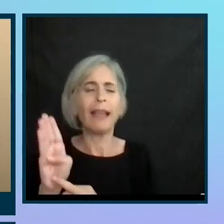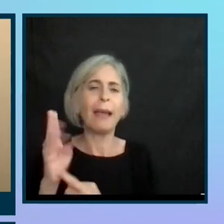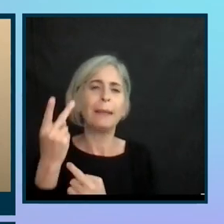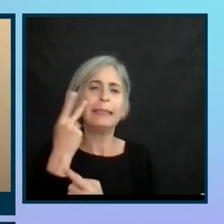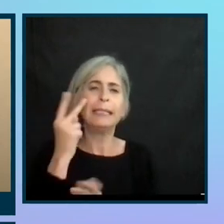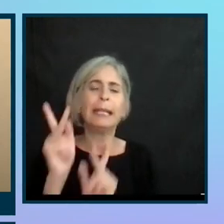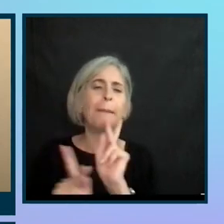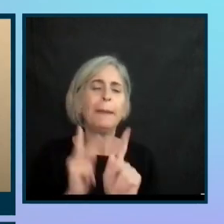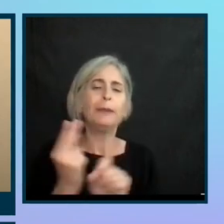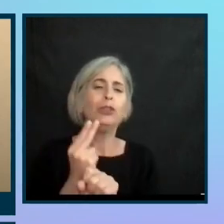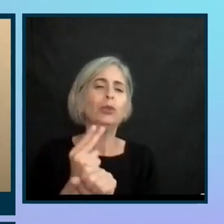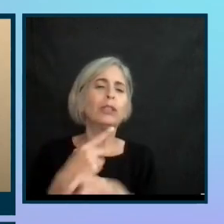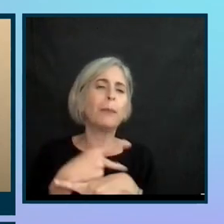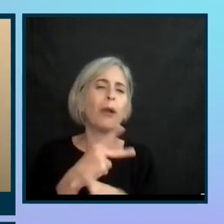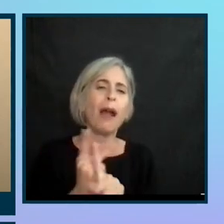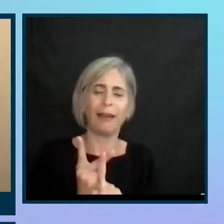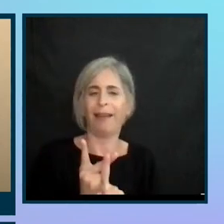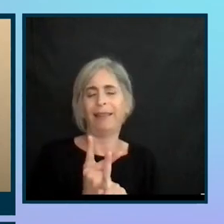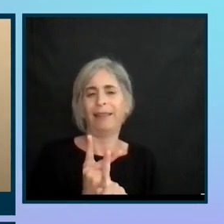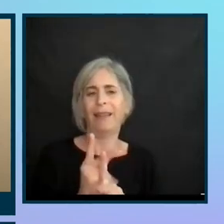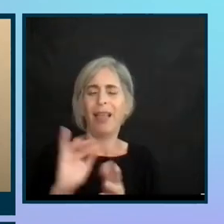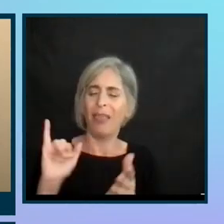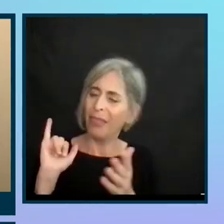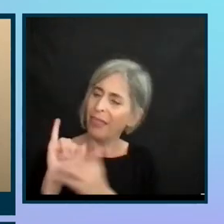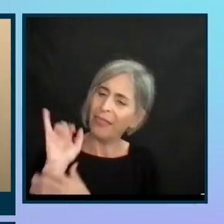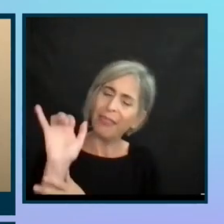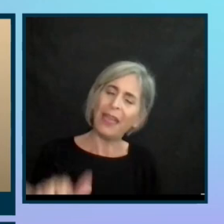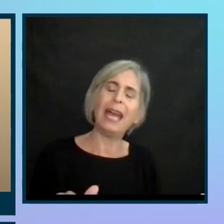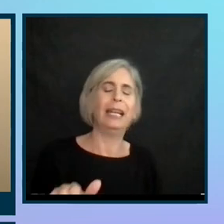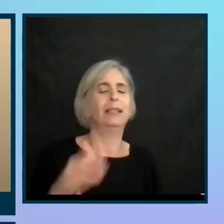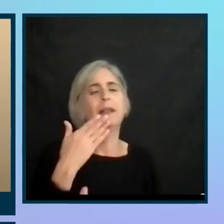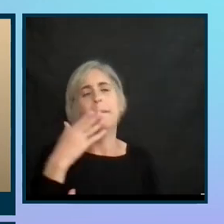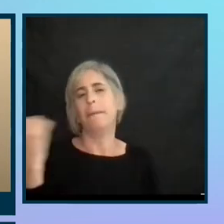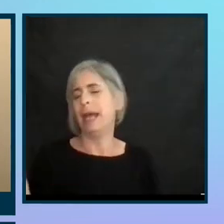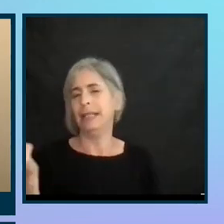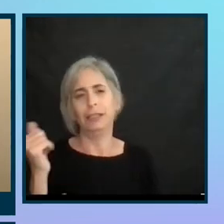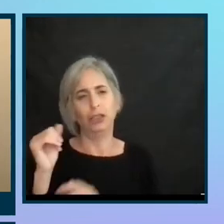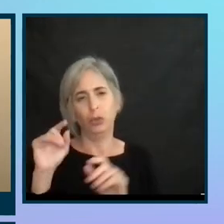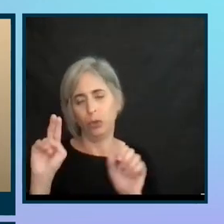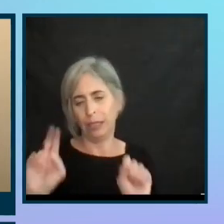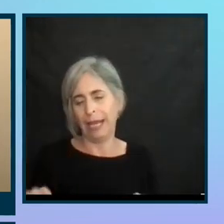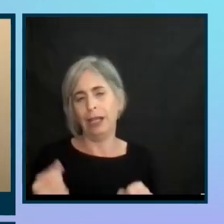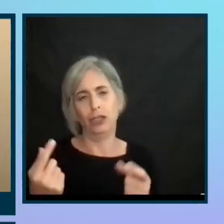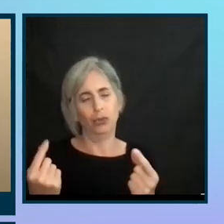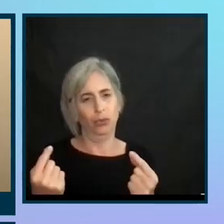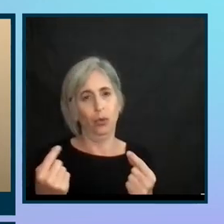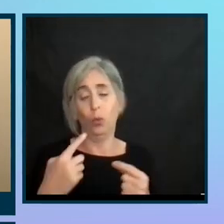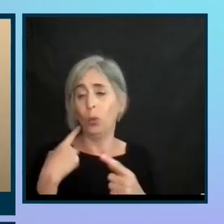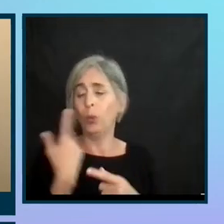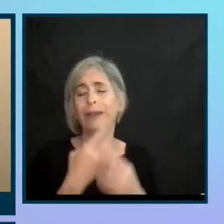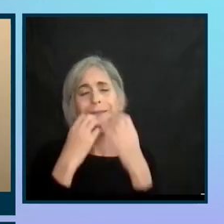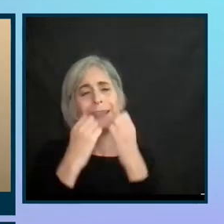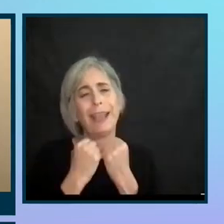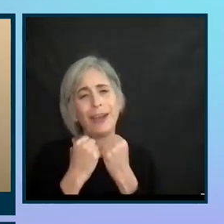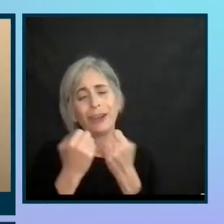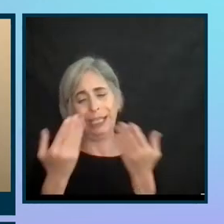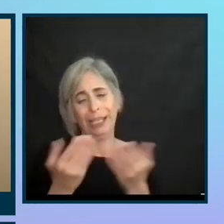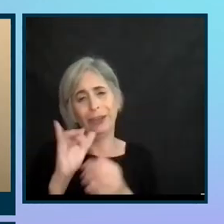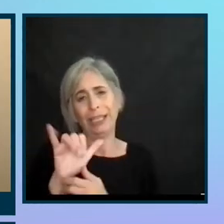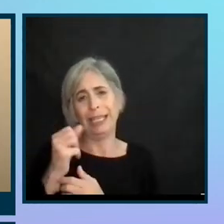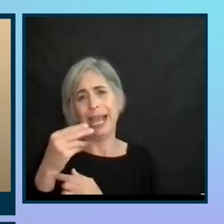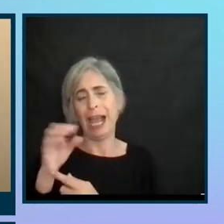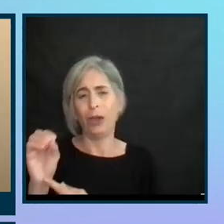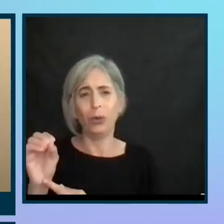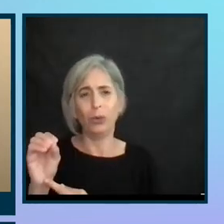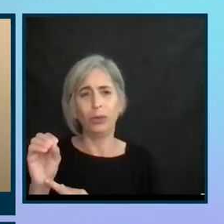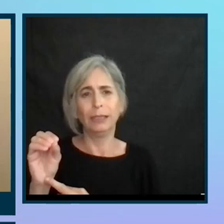people using our products firsthand is the biggest spotlight you can put on something. So we do care at Yahoo across